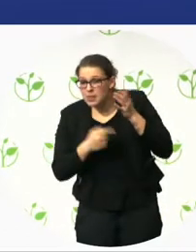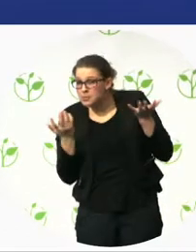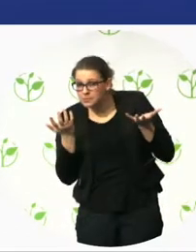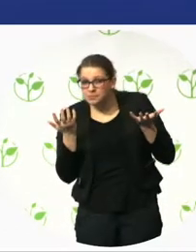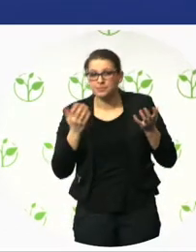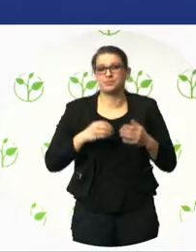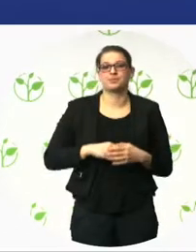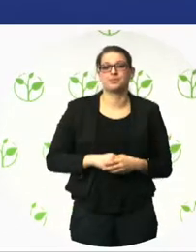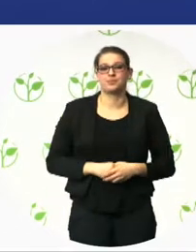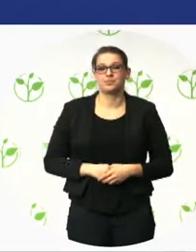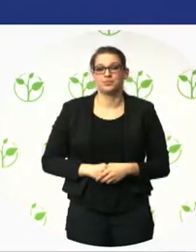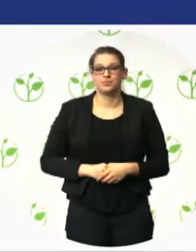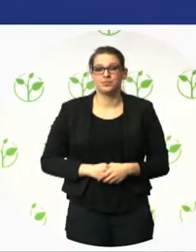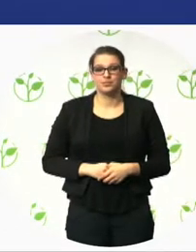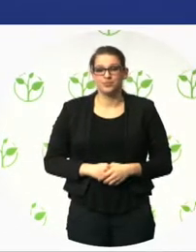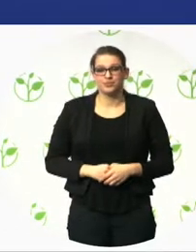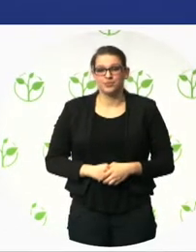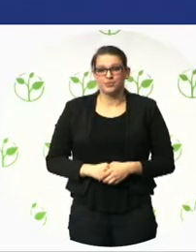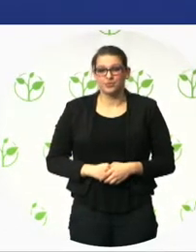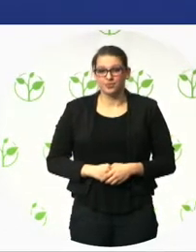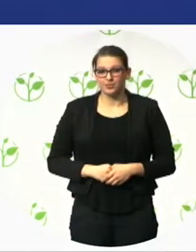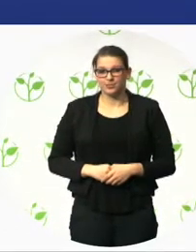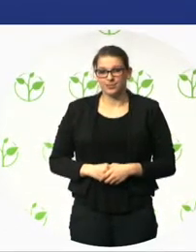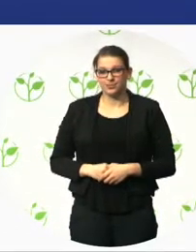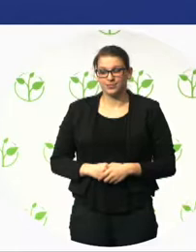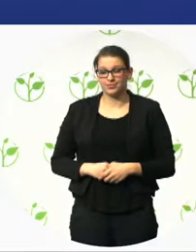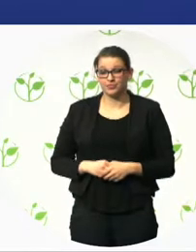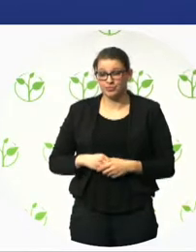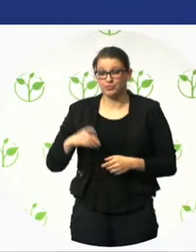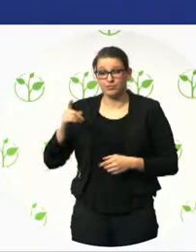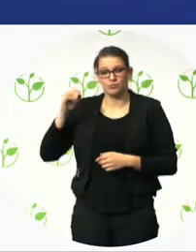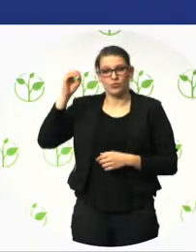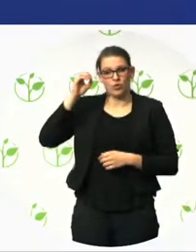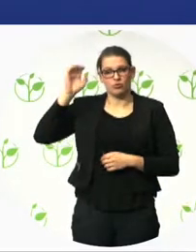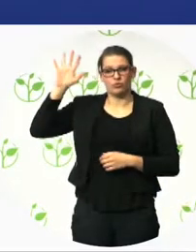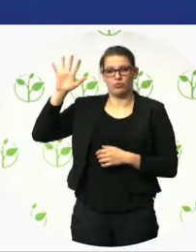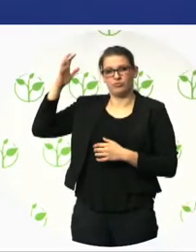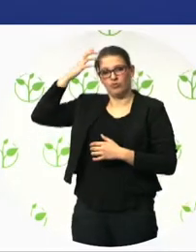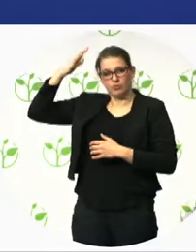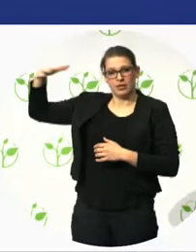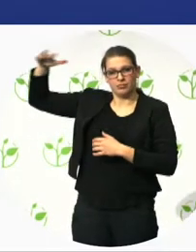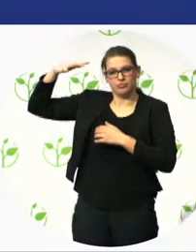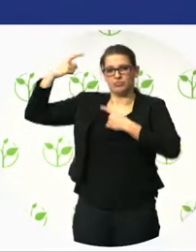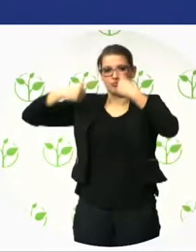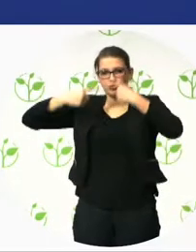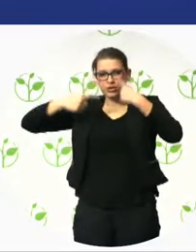That involves the politicians. The politicians have to decide